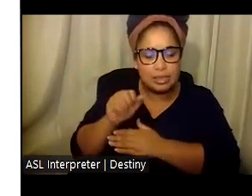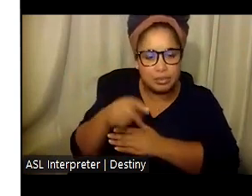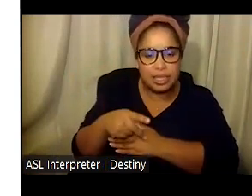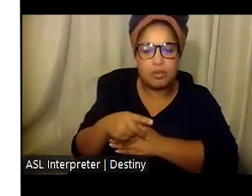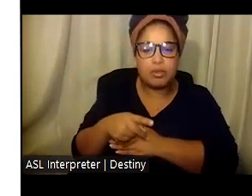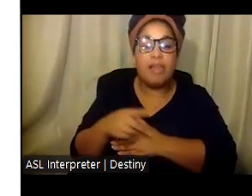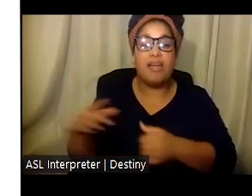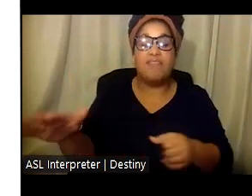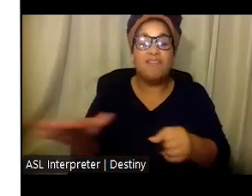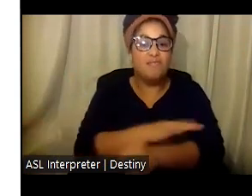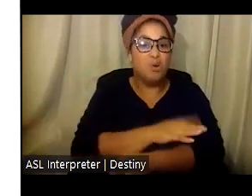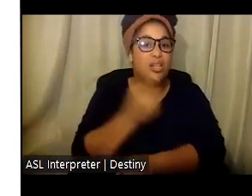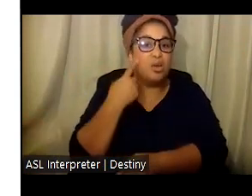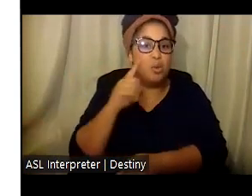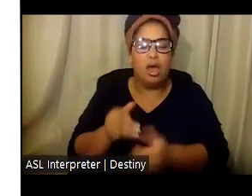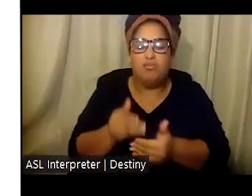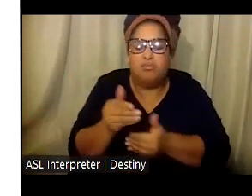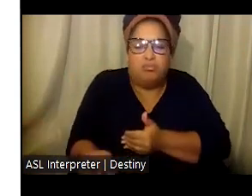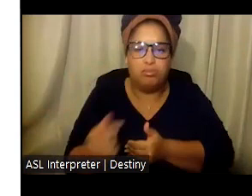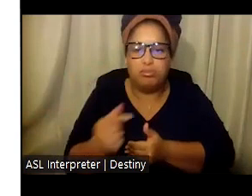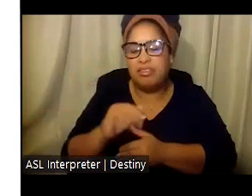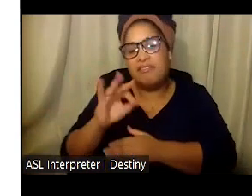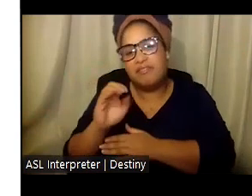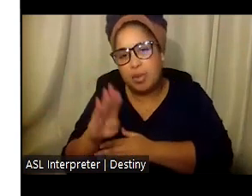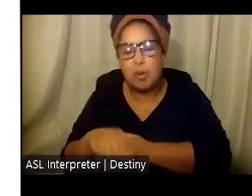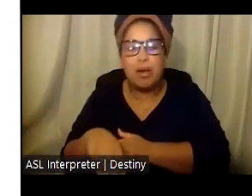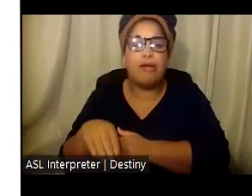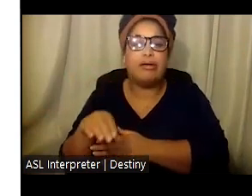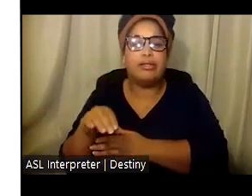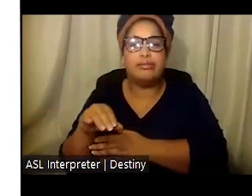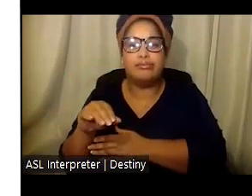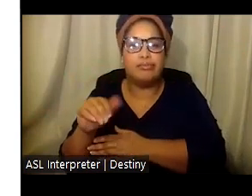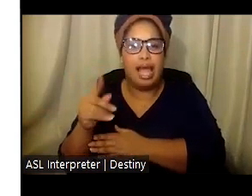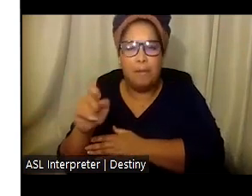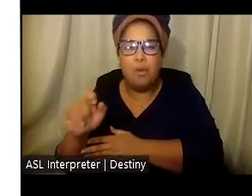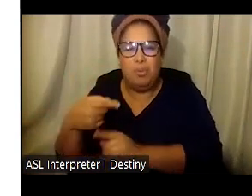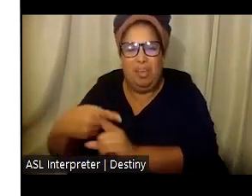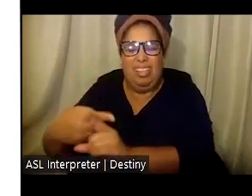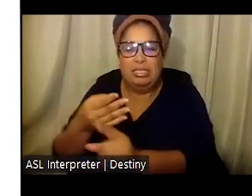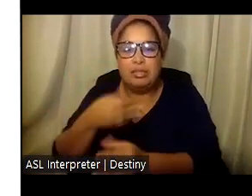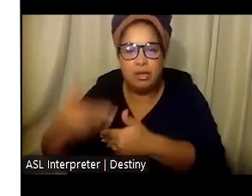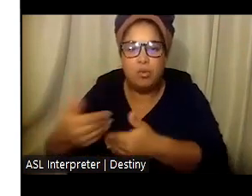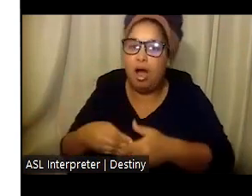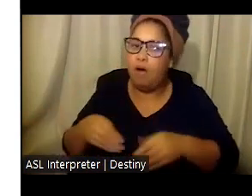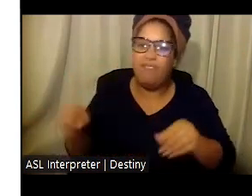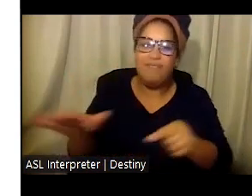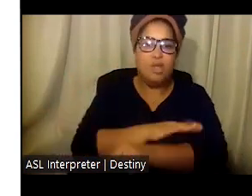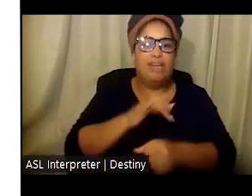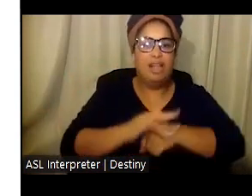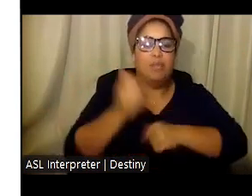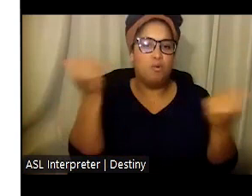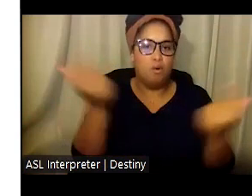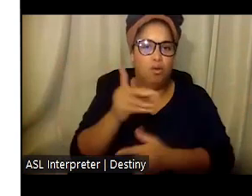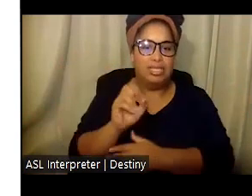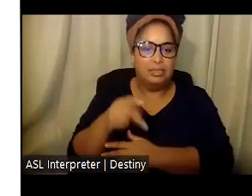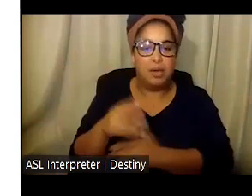full rollout anticipated shortly thereafter. We look forward to this being a good experience and are hopeful to have many